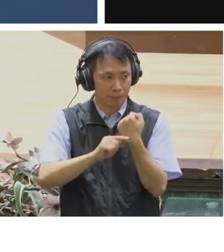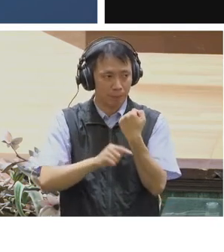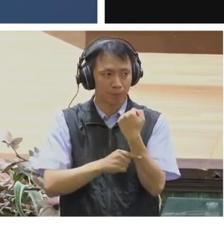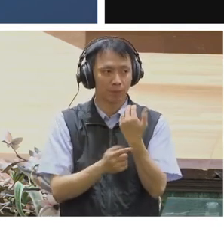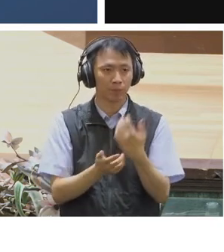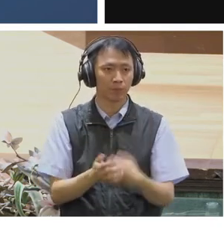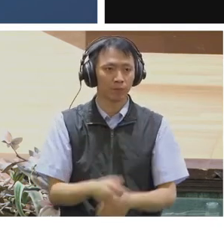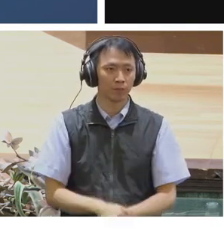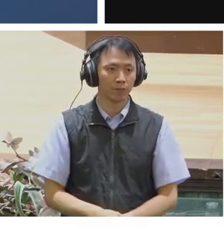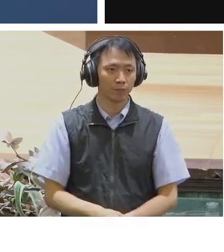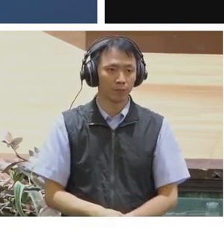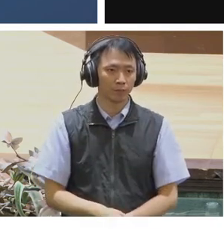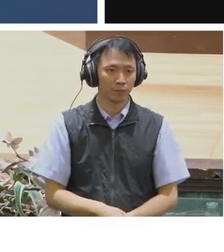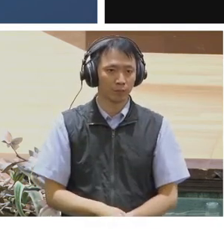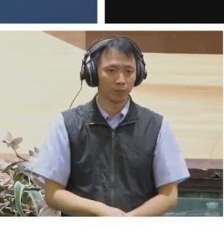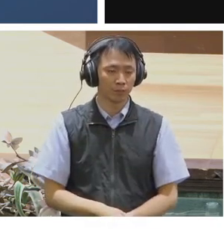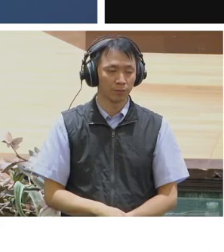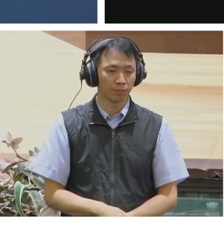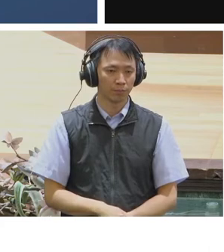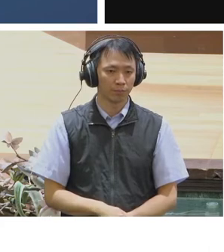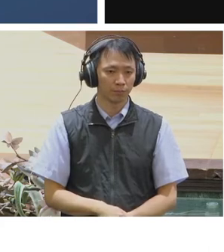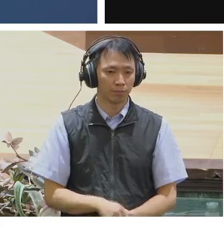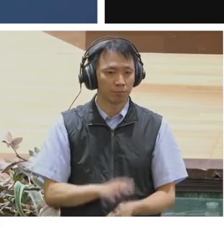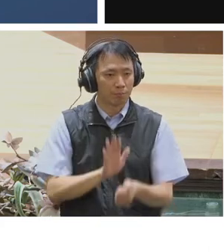we relate to each other.